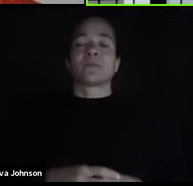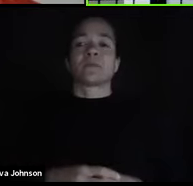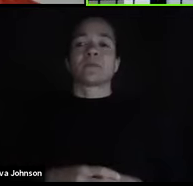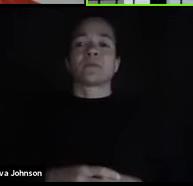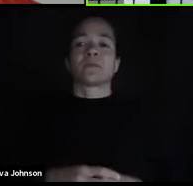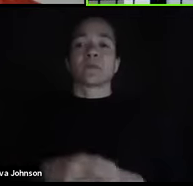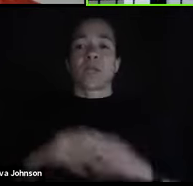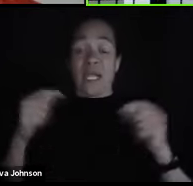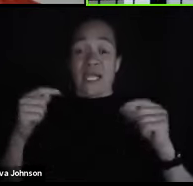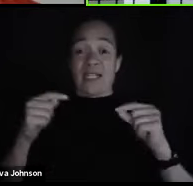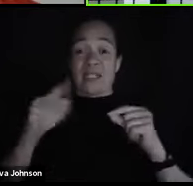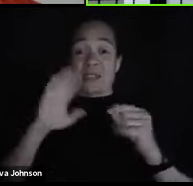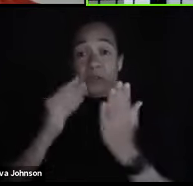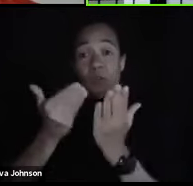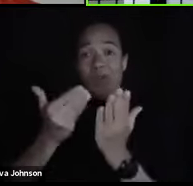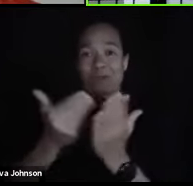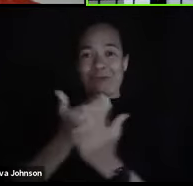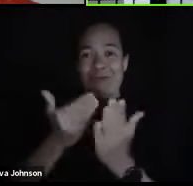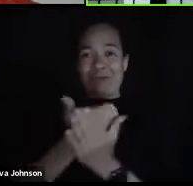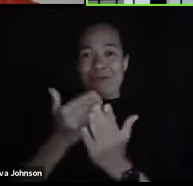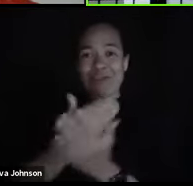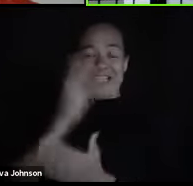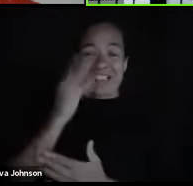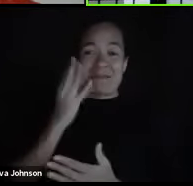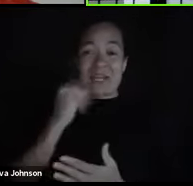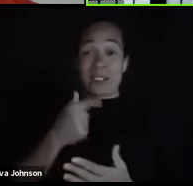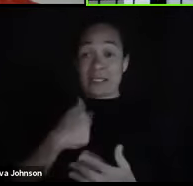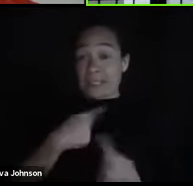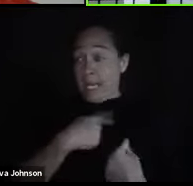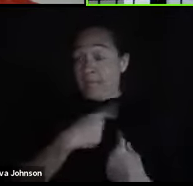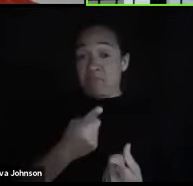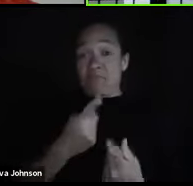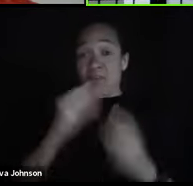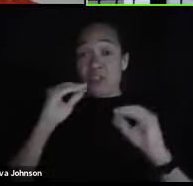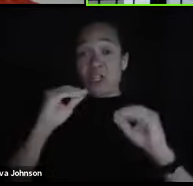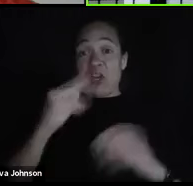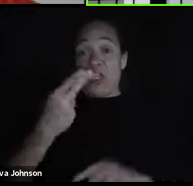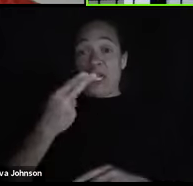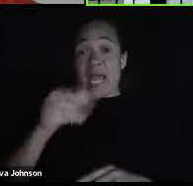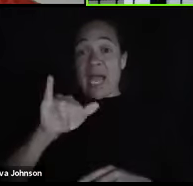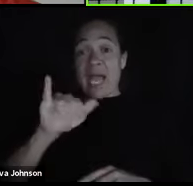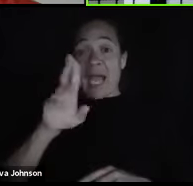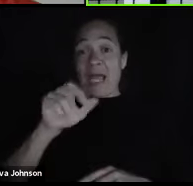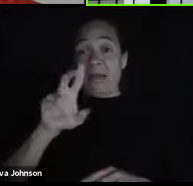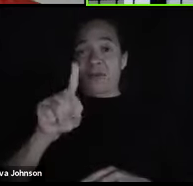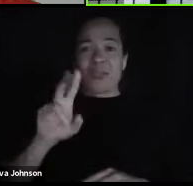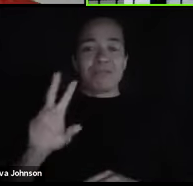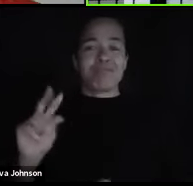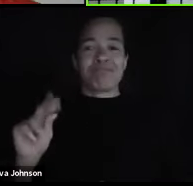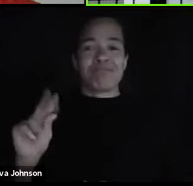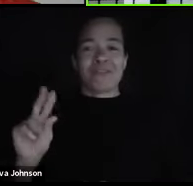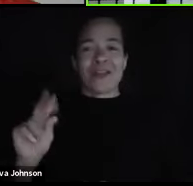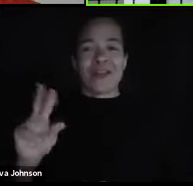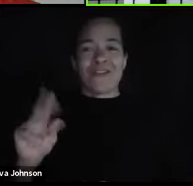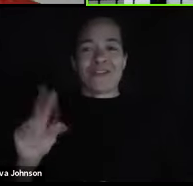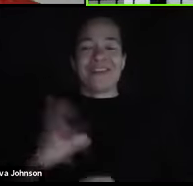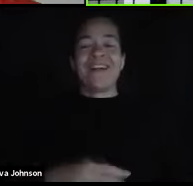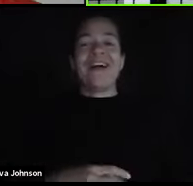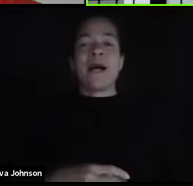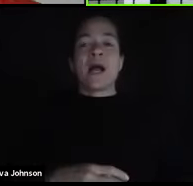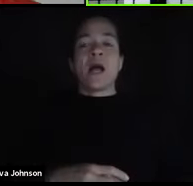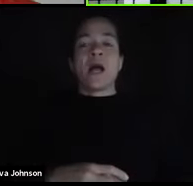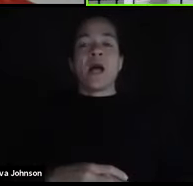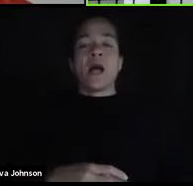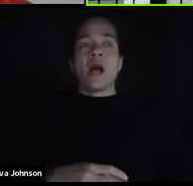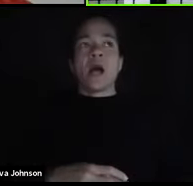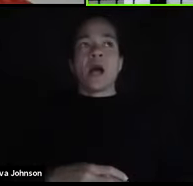never taught a hybrid class before ever. So being able to rotate hundreds of students, some